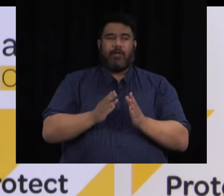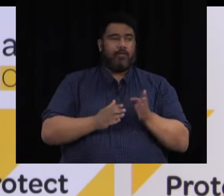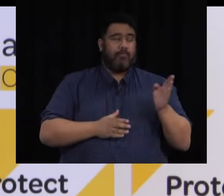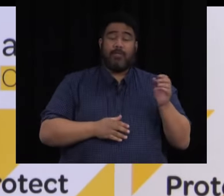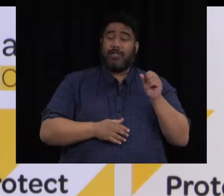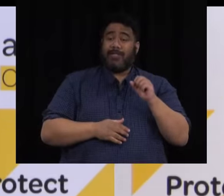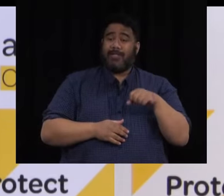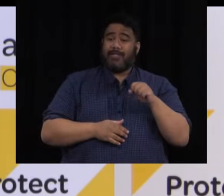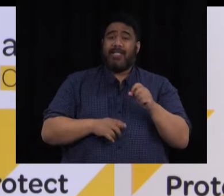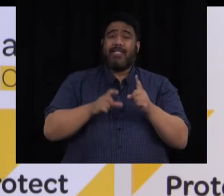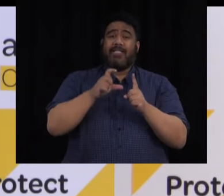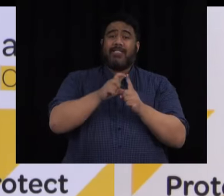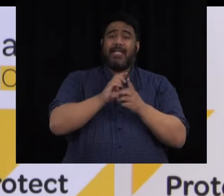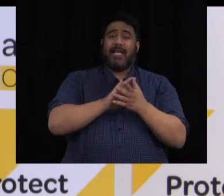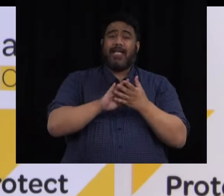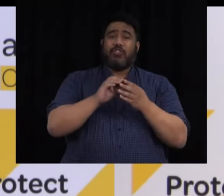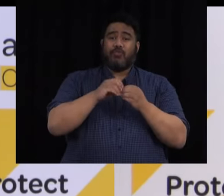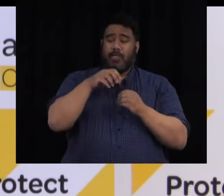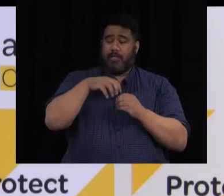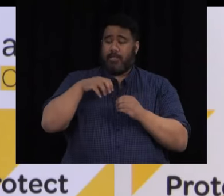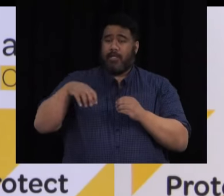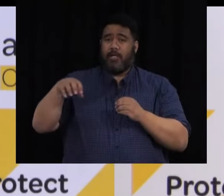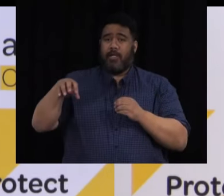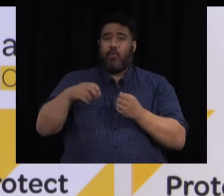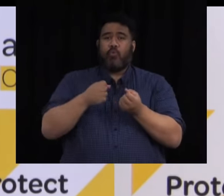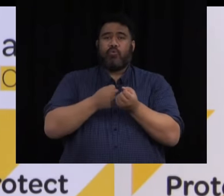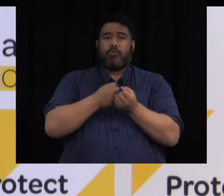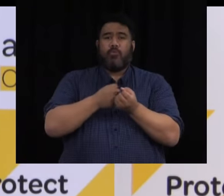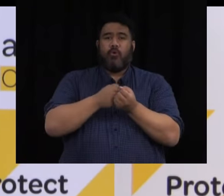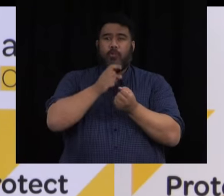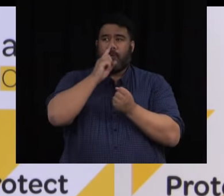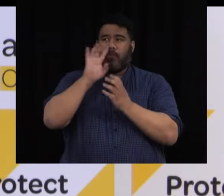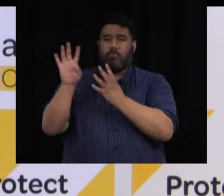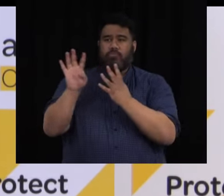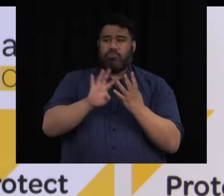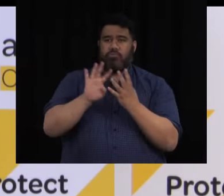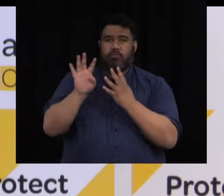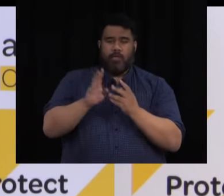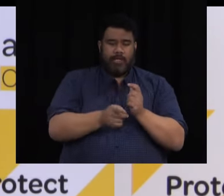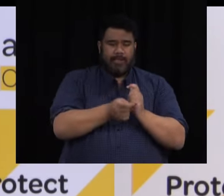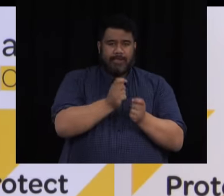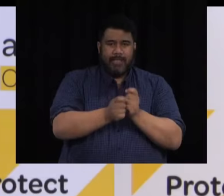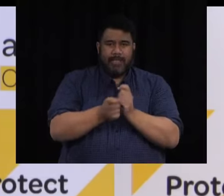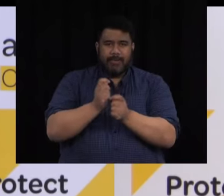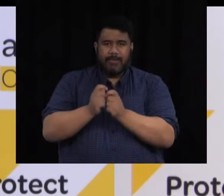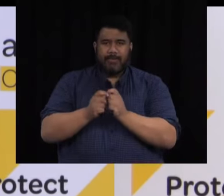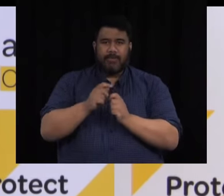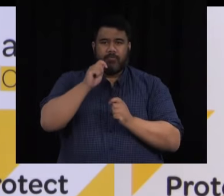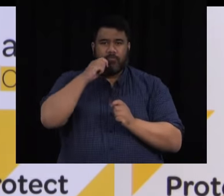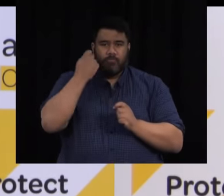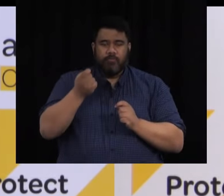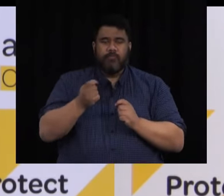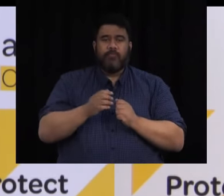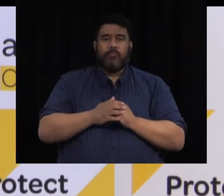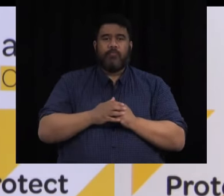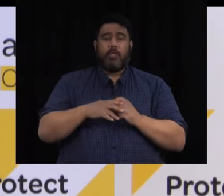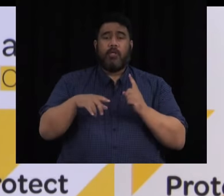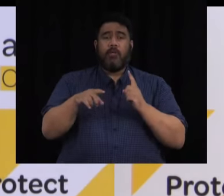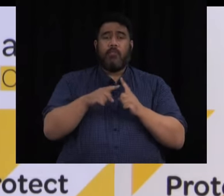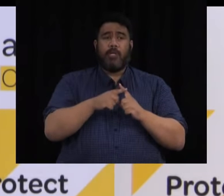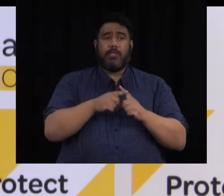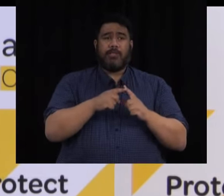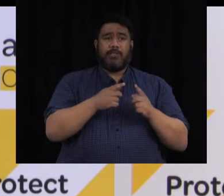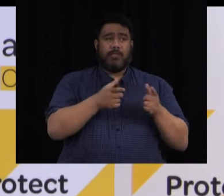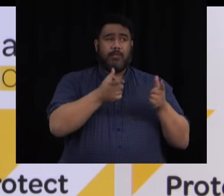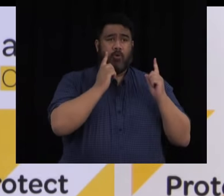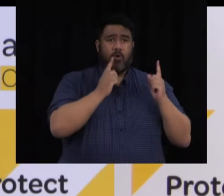DHBs will be supporting the testing of those workers but the employers will be expected to and I'm confident they'll have arrangements in place. In fact the